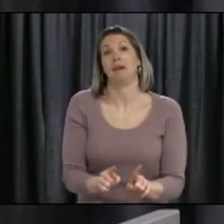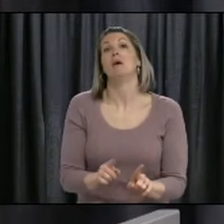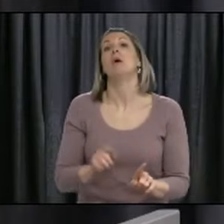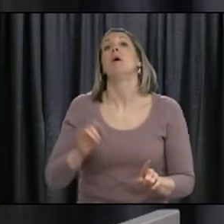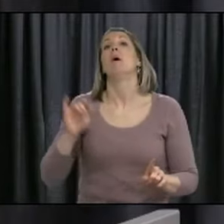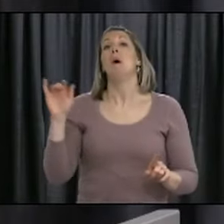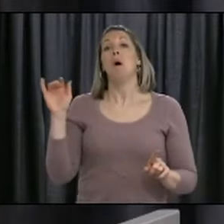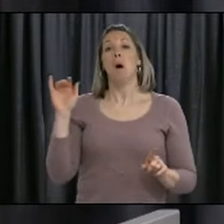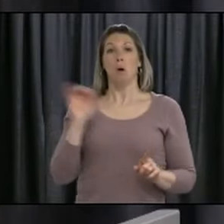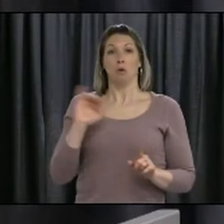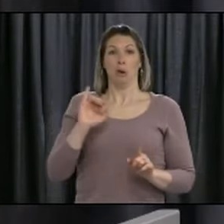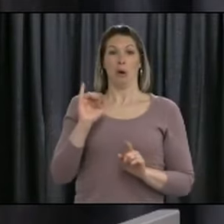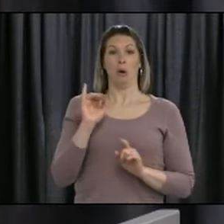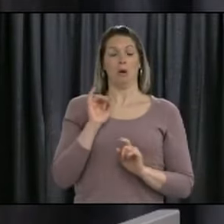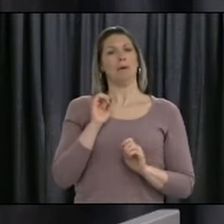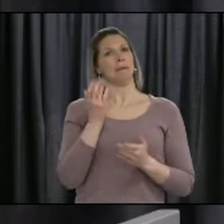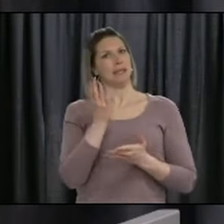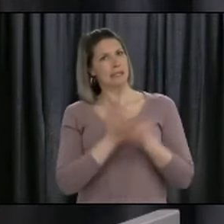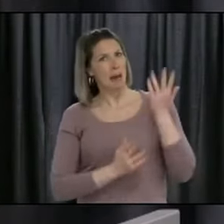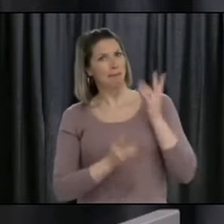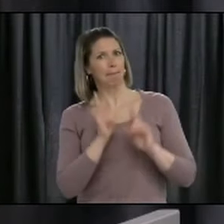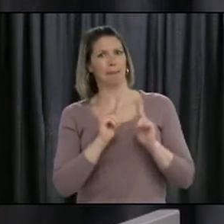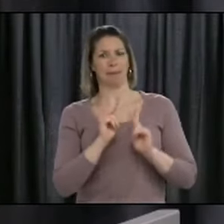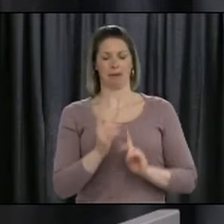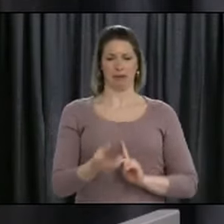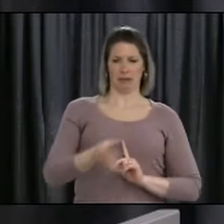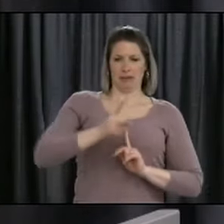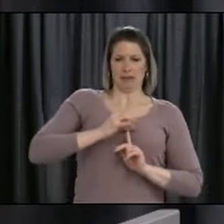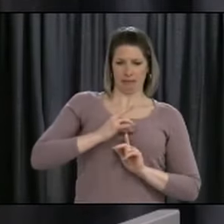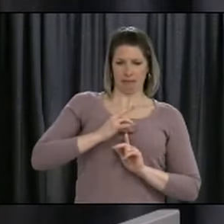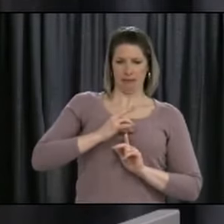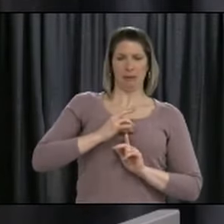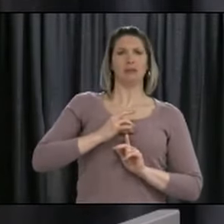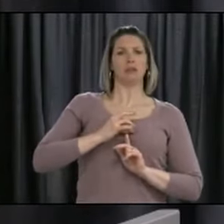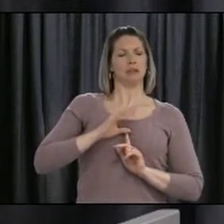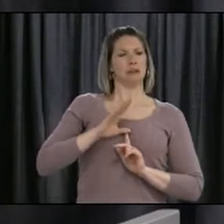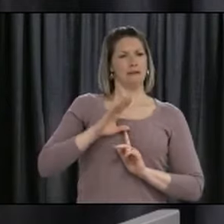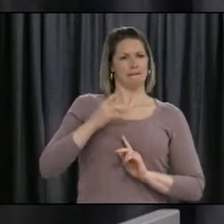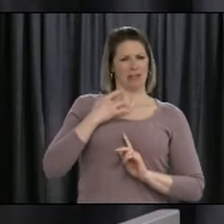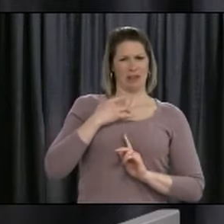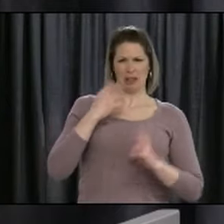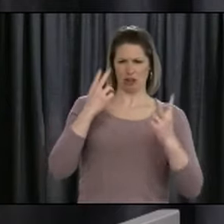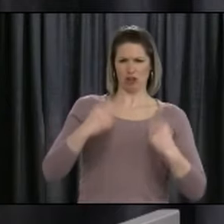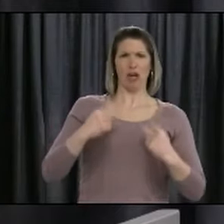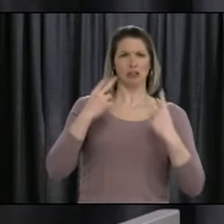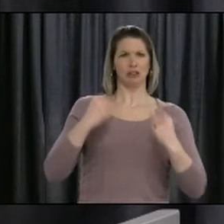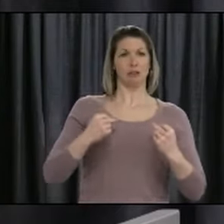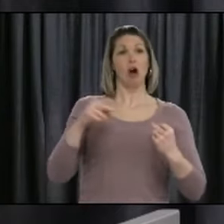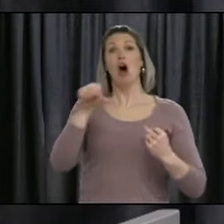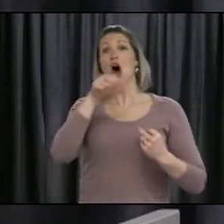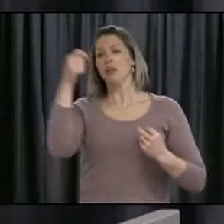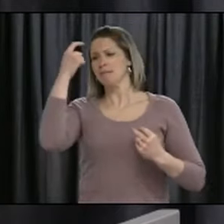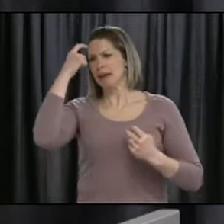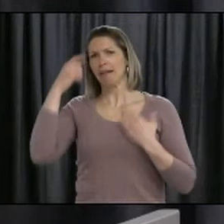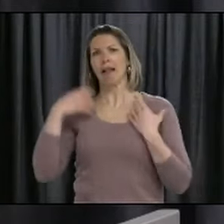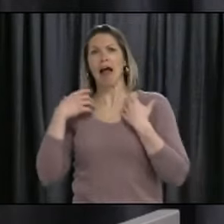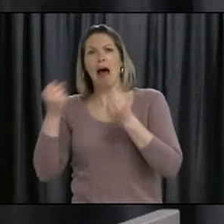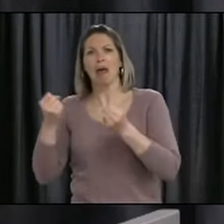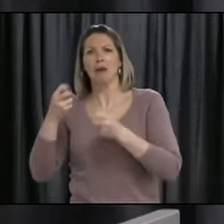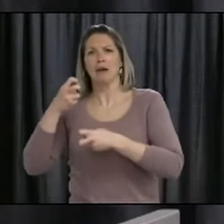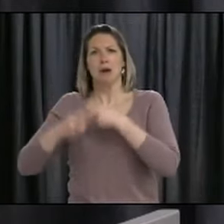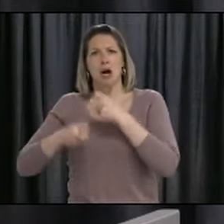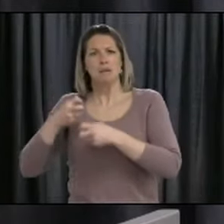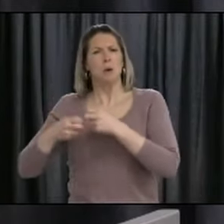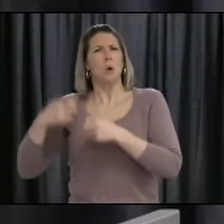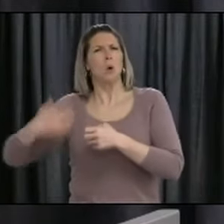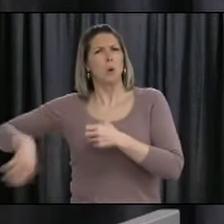some people feel by feeling as though they can't cope. And there is no shame. There is no discrimination you should have to put